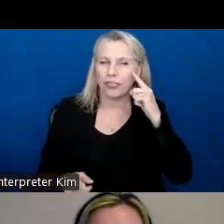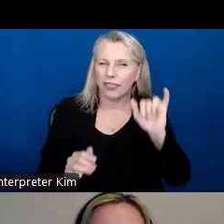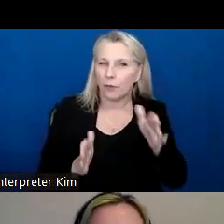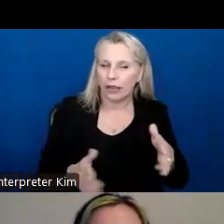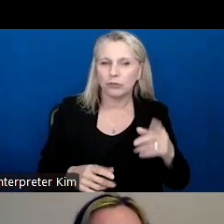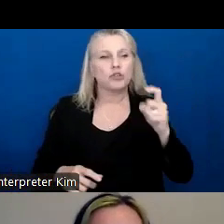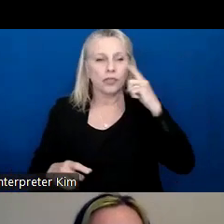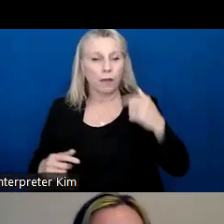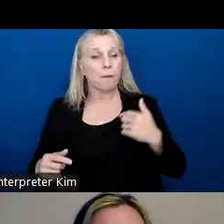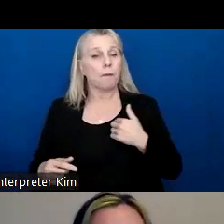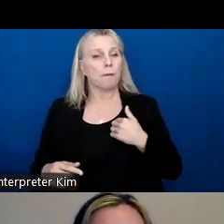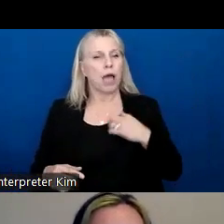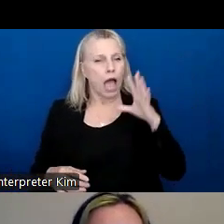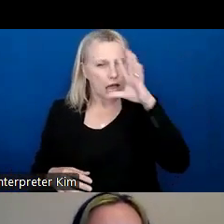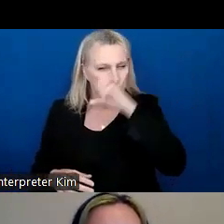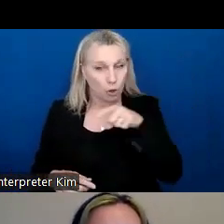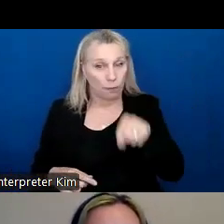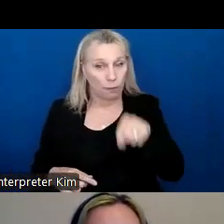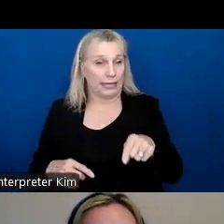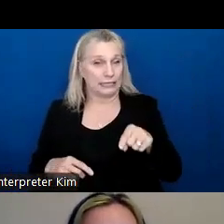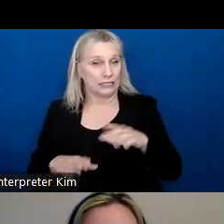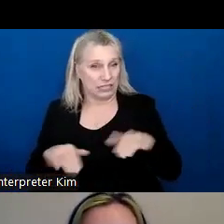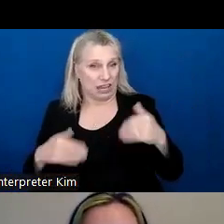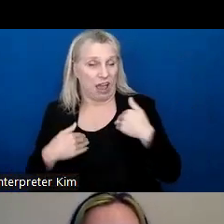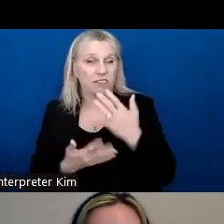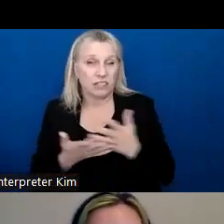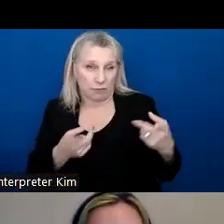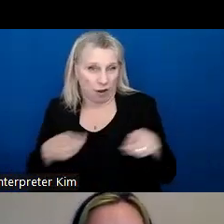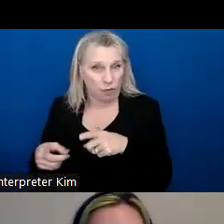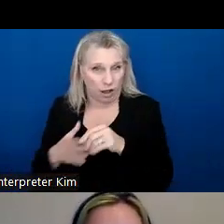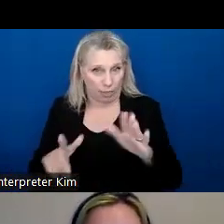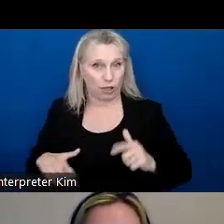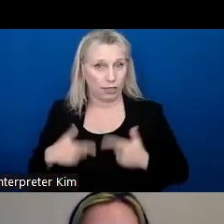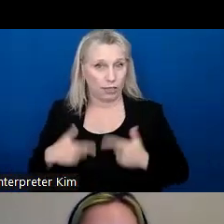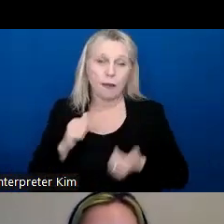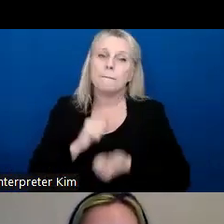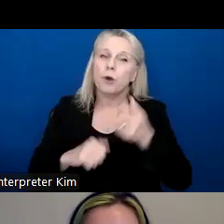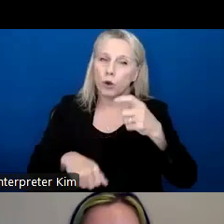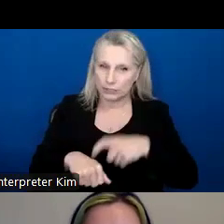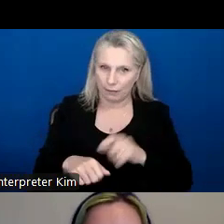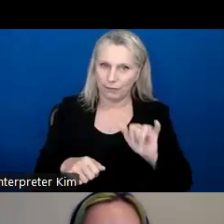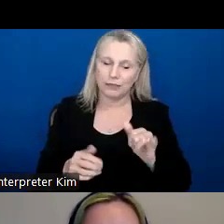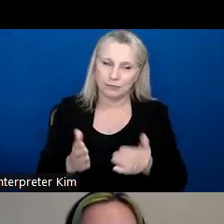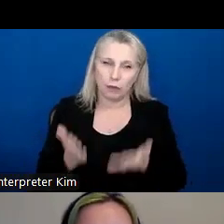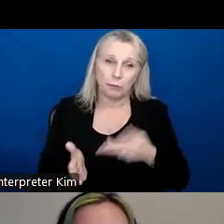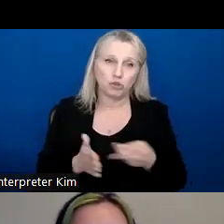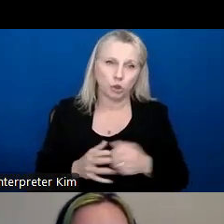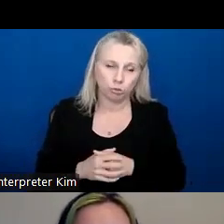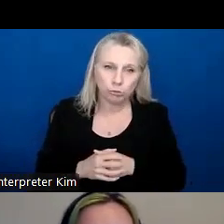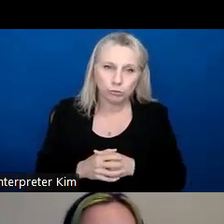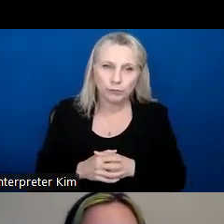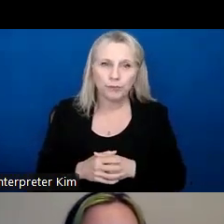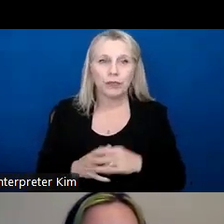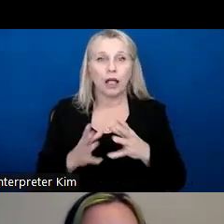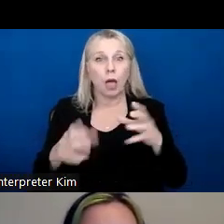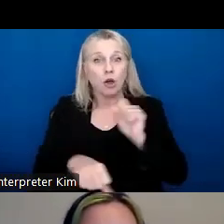okay, I'm going to assume this kid has something going on in their life right now, because most of the time that's probably true. Um, a lot of the schools that